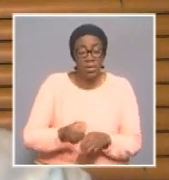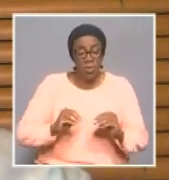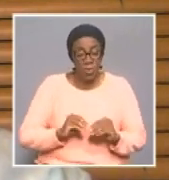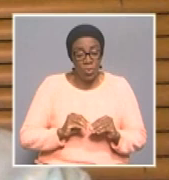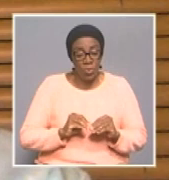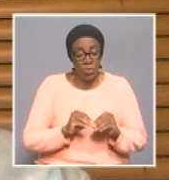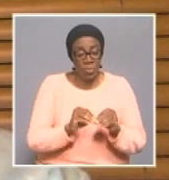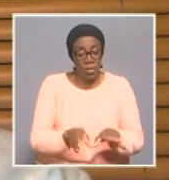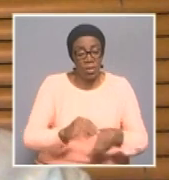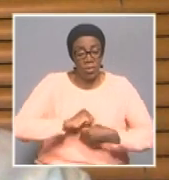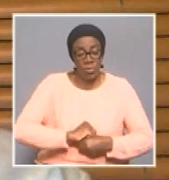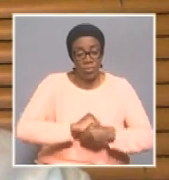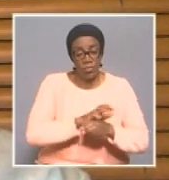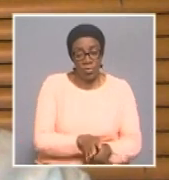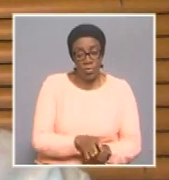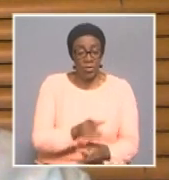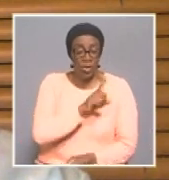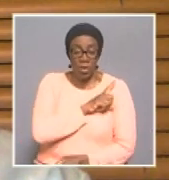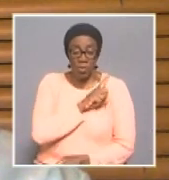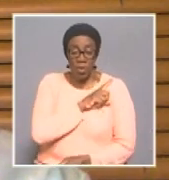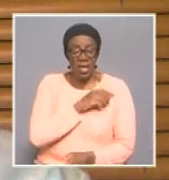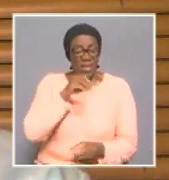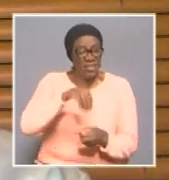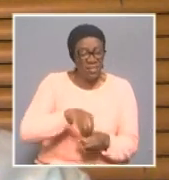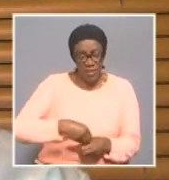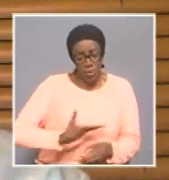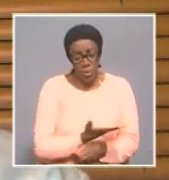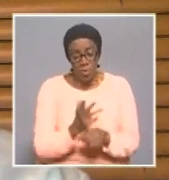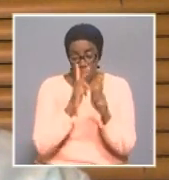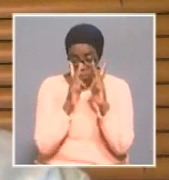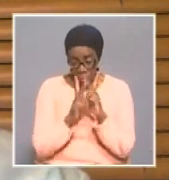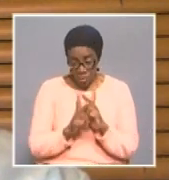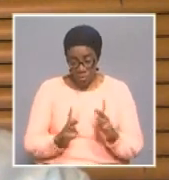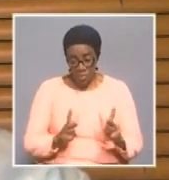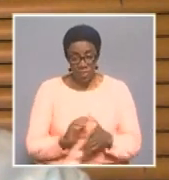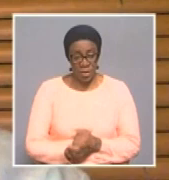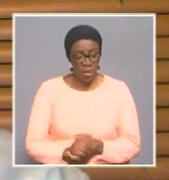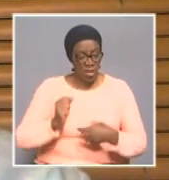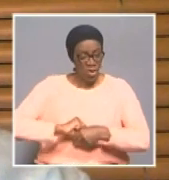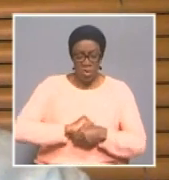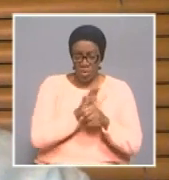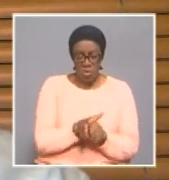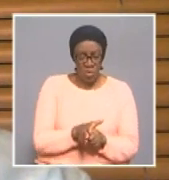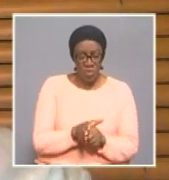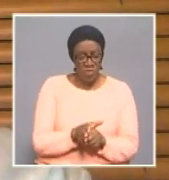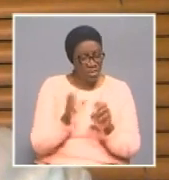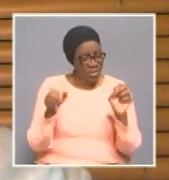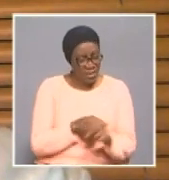And it doesn't distribute affect people. It has not known political allegiance of the